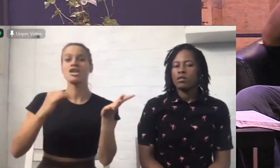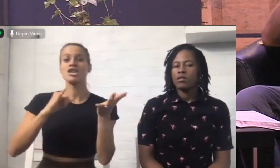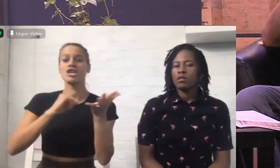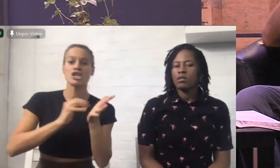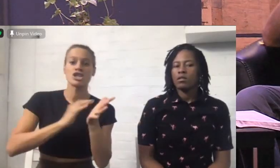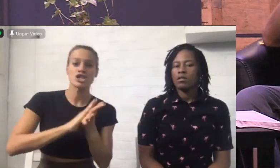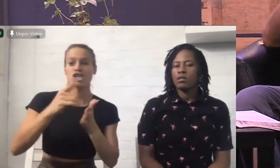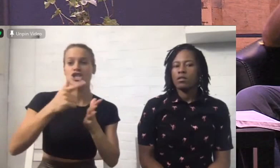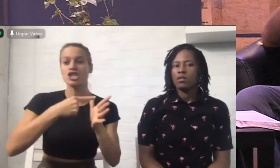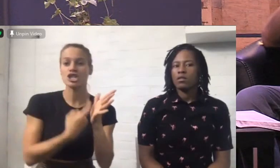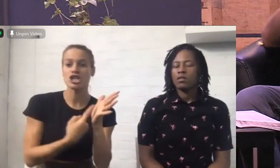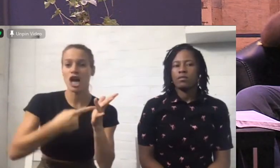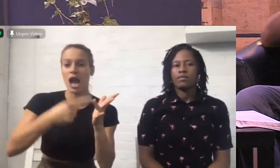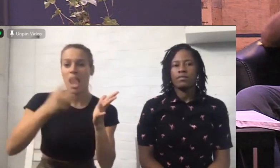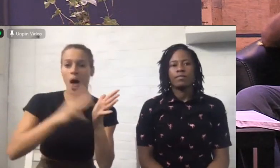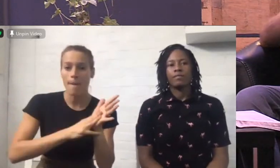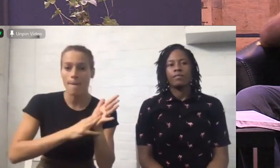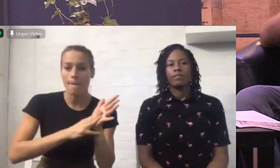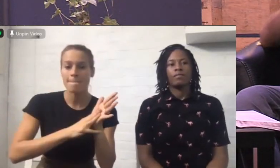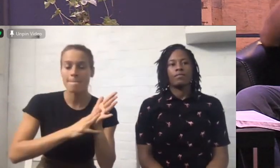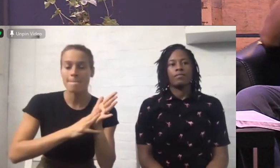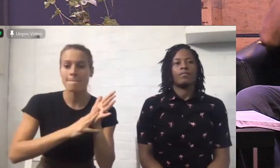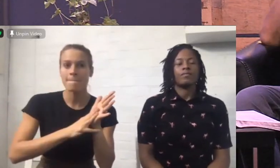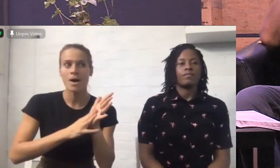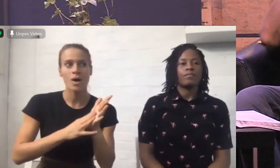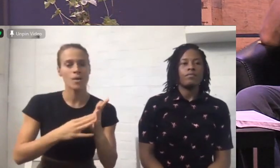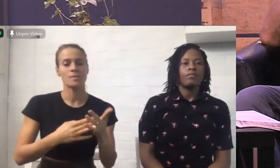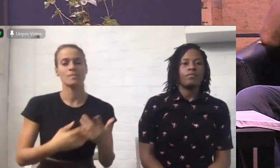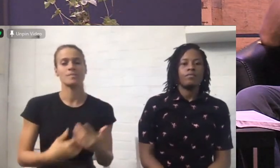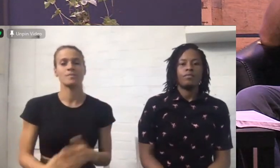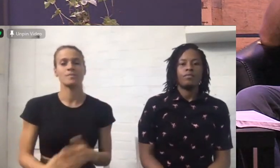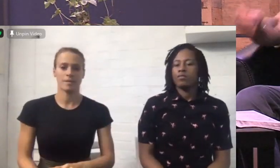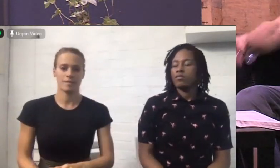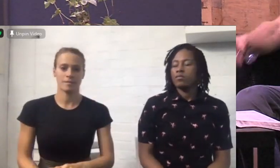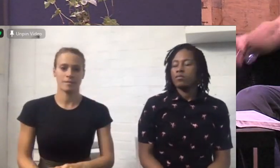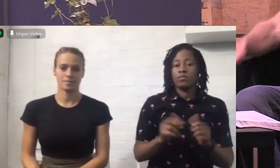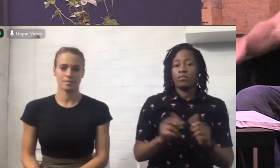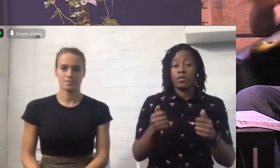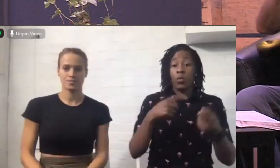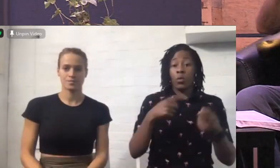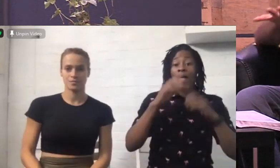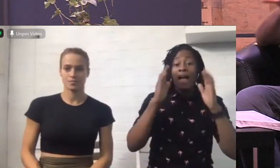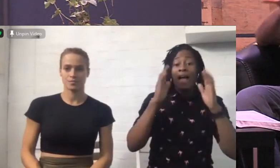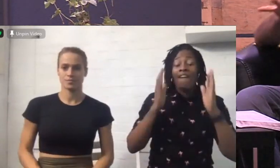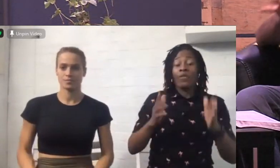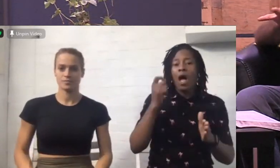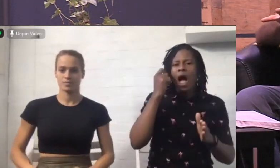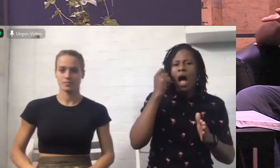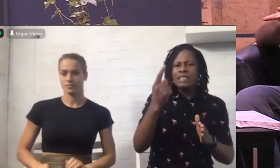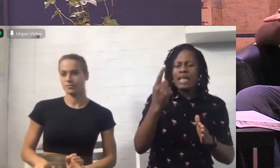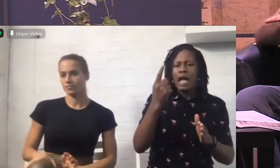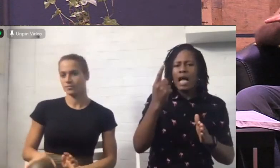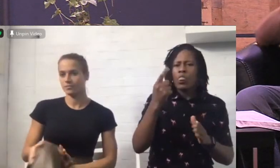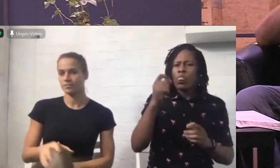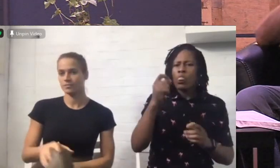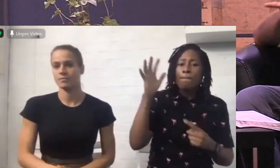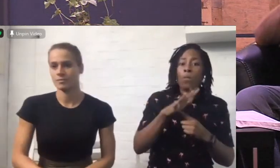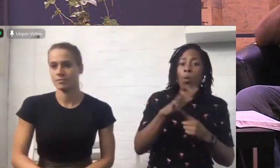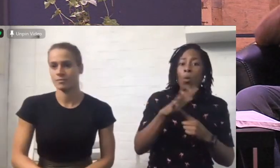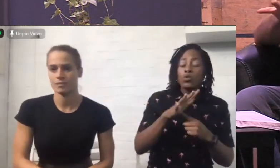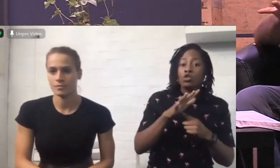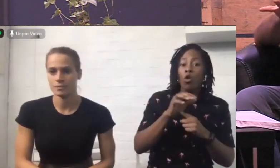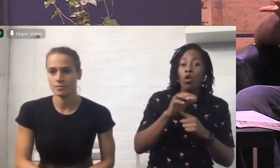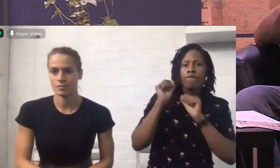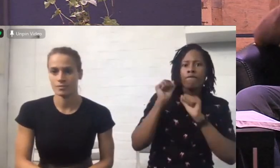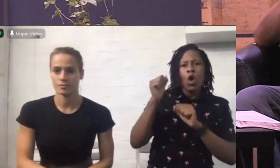And we have to understand the significance of the names of God. Because in the